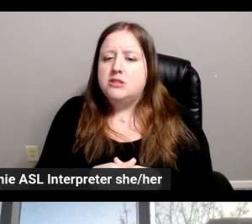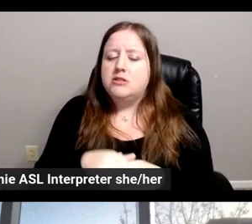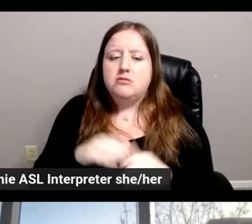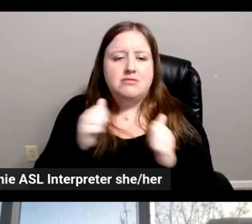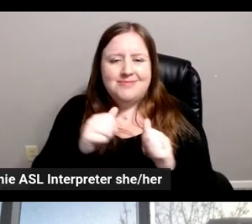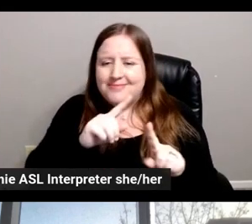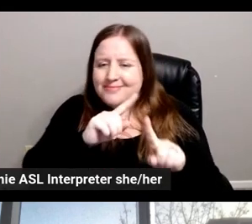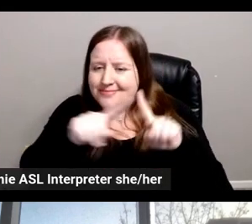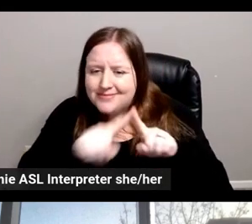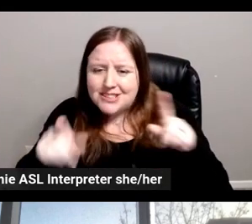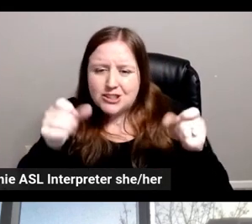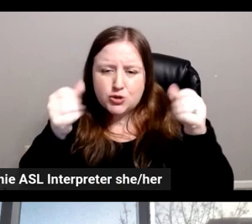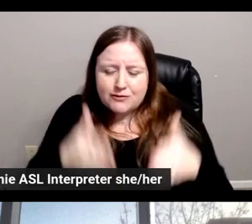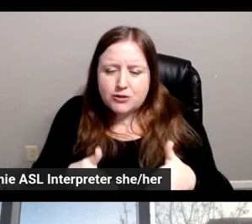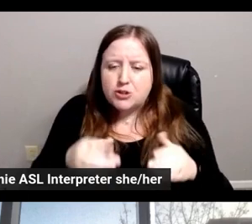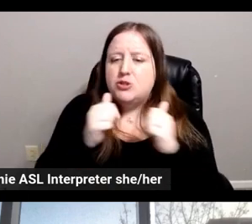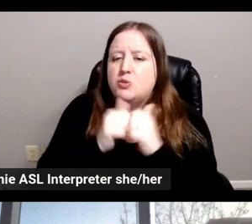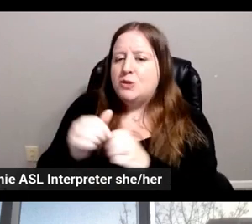our CEO.